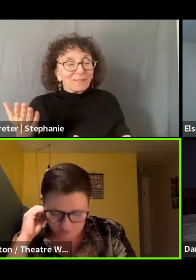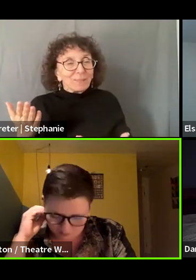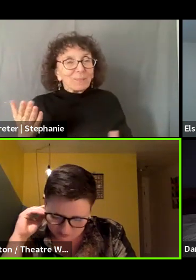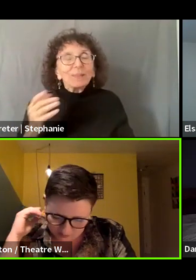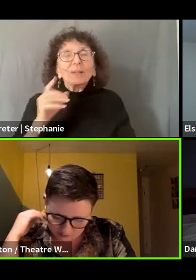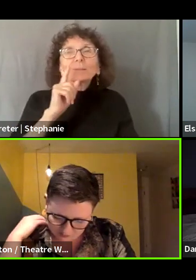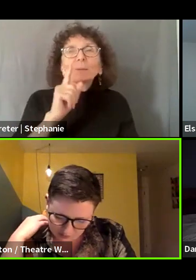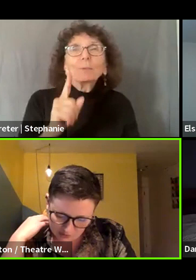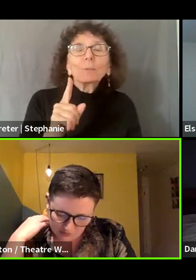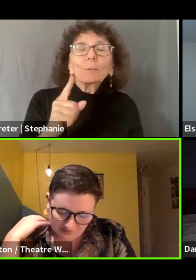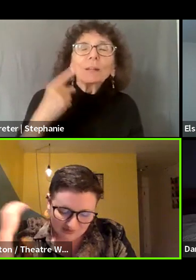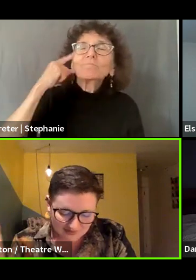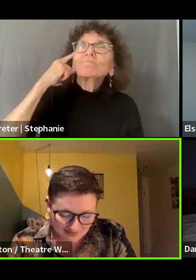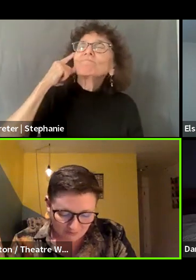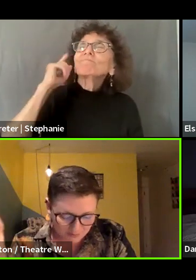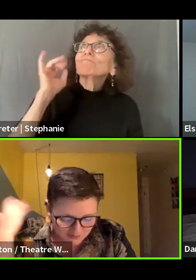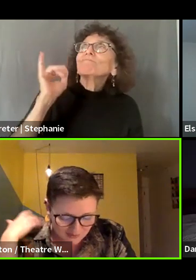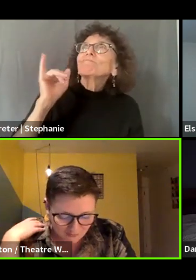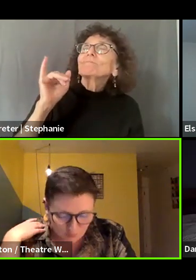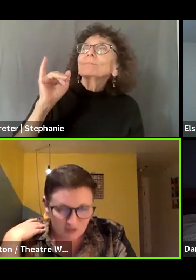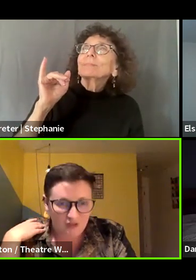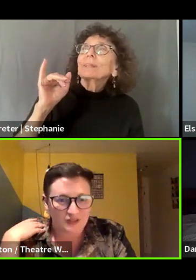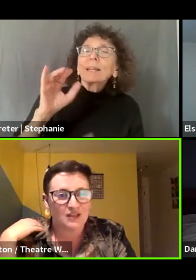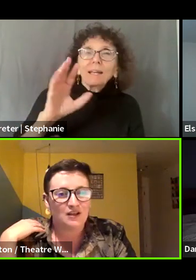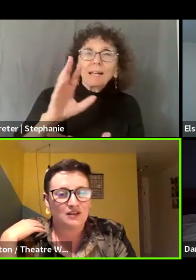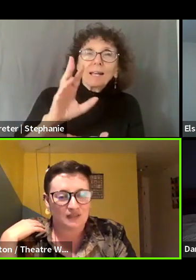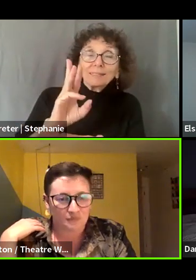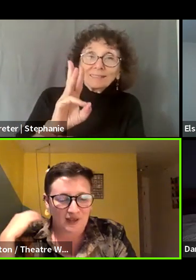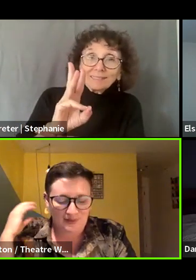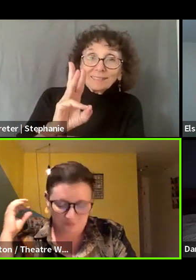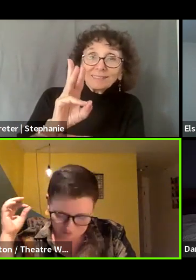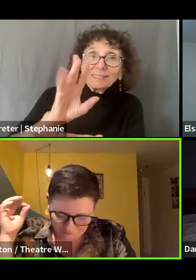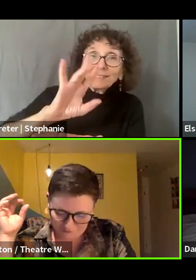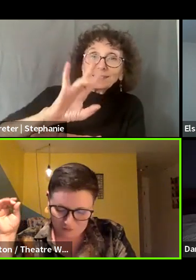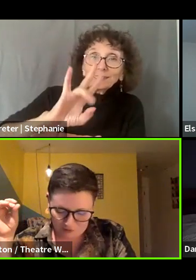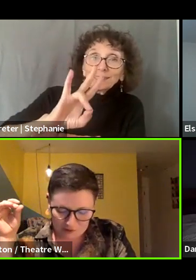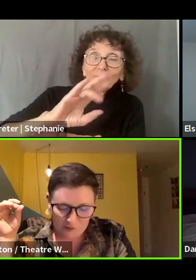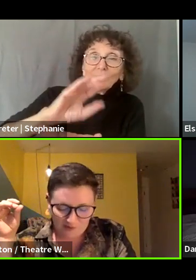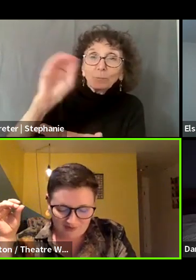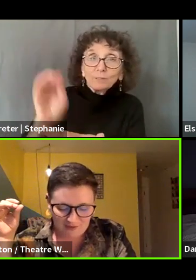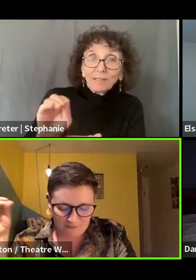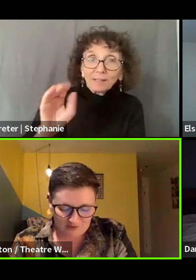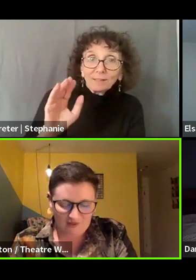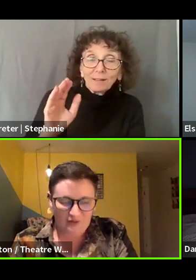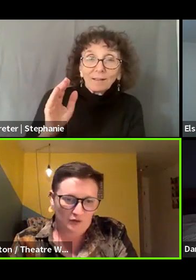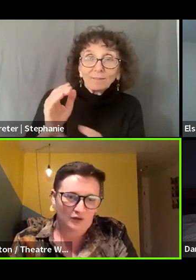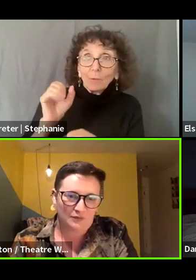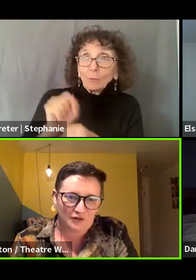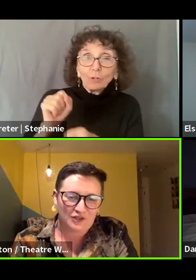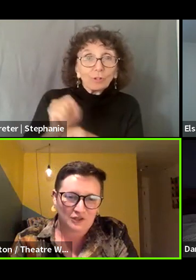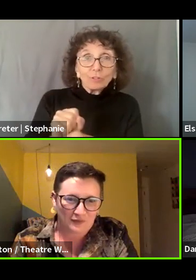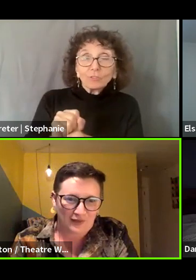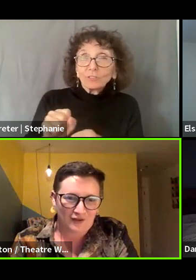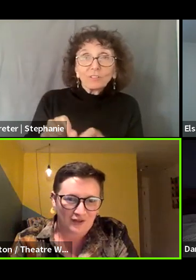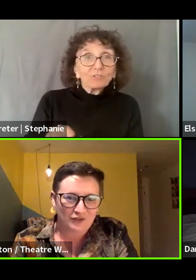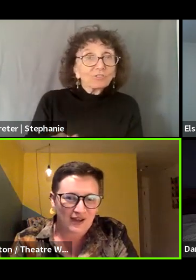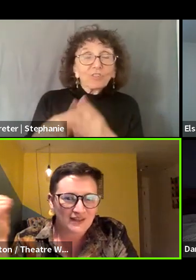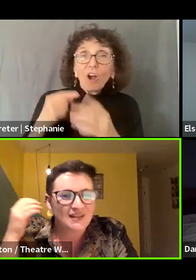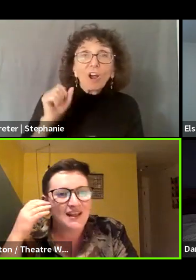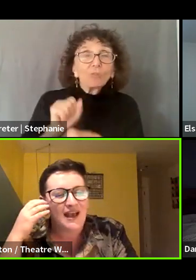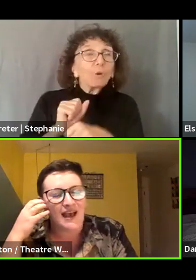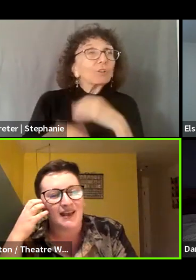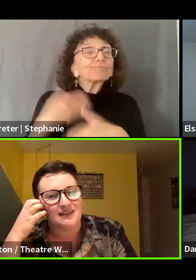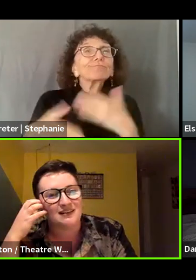that's really stuck with me, was 67% of workers sometimes, often, or always have begun their work in production without a